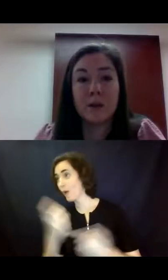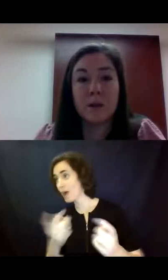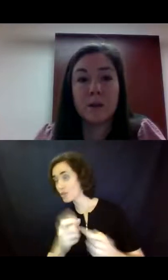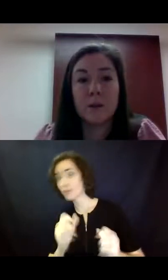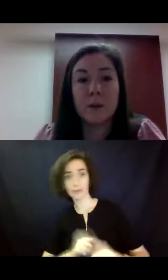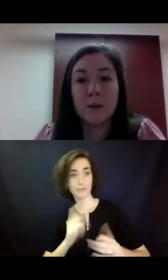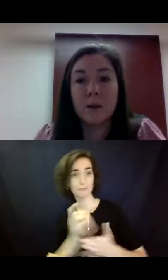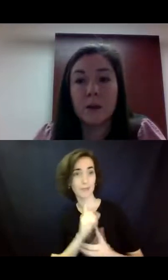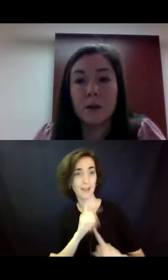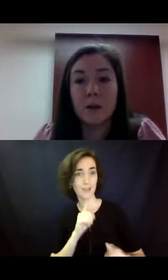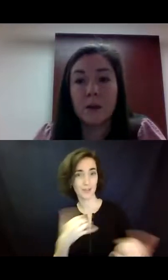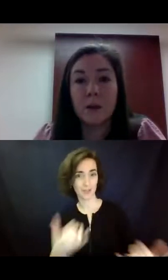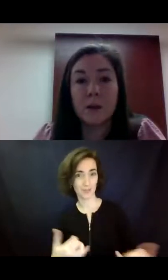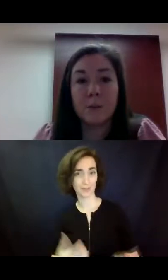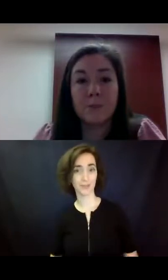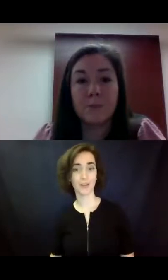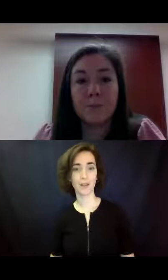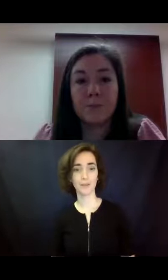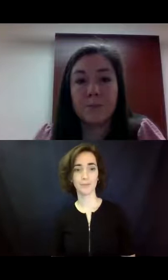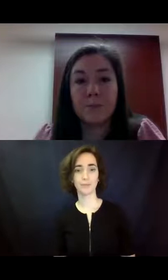I'm gonna... Uh,